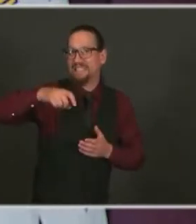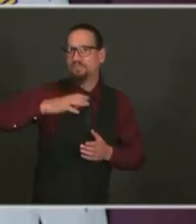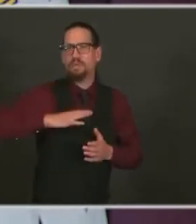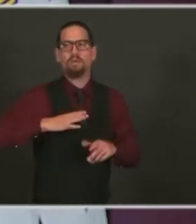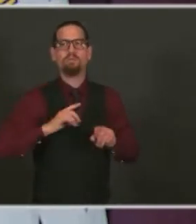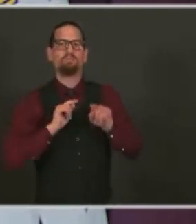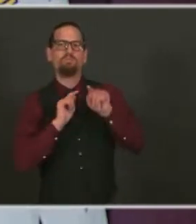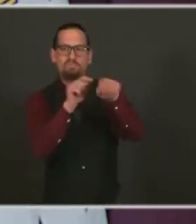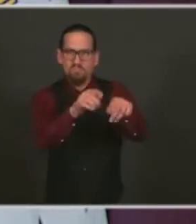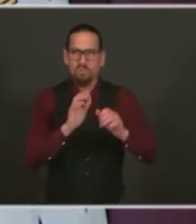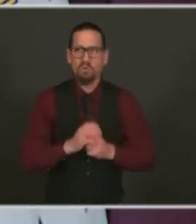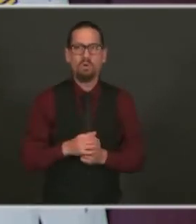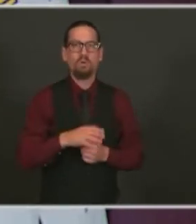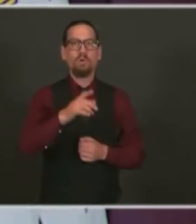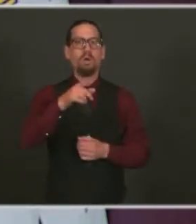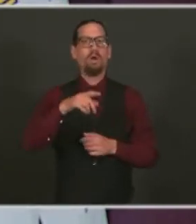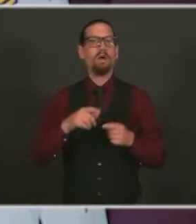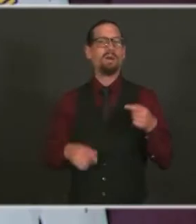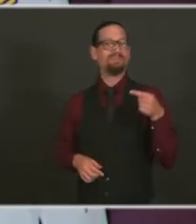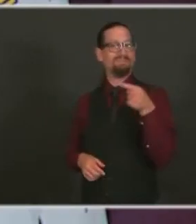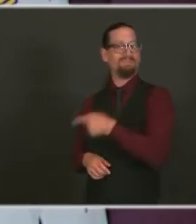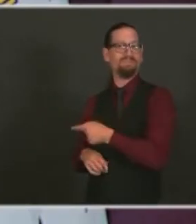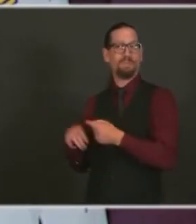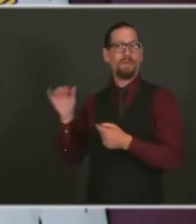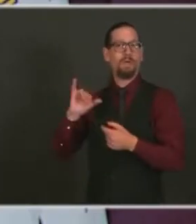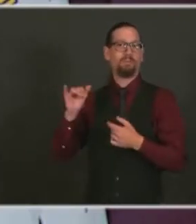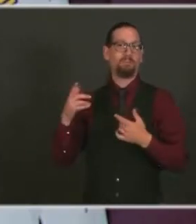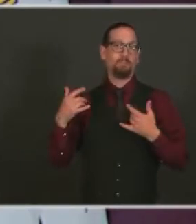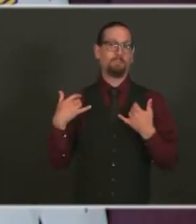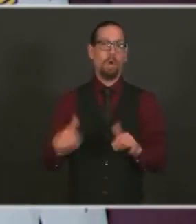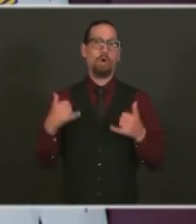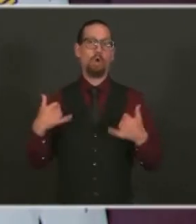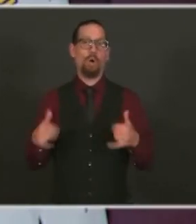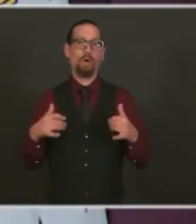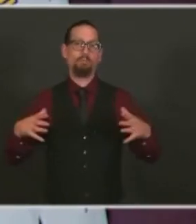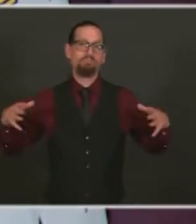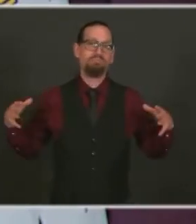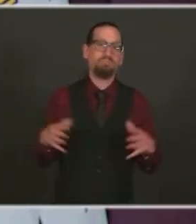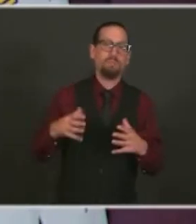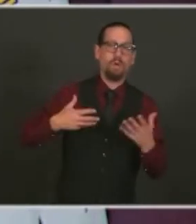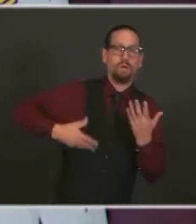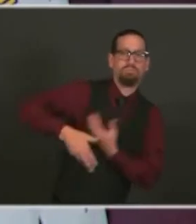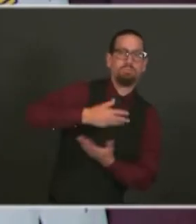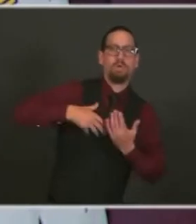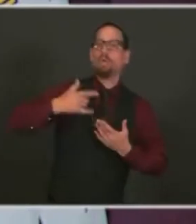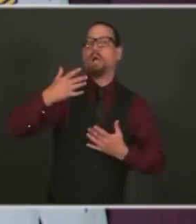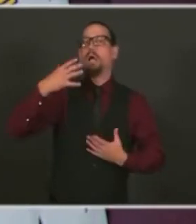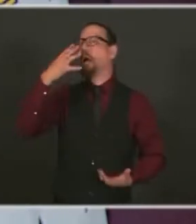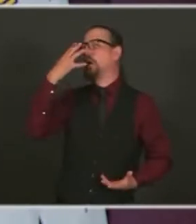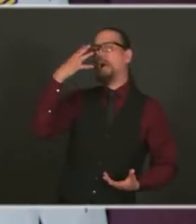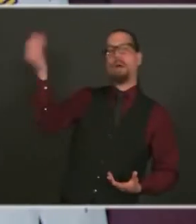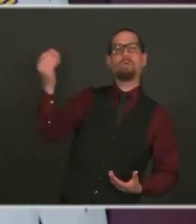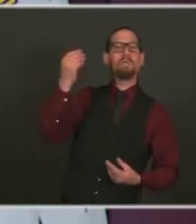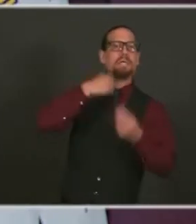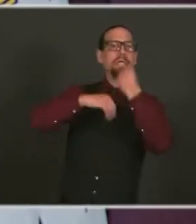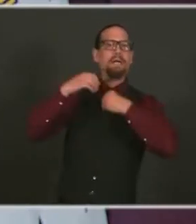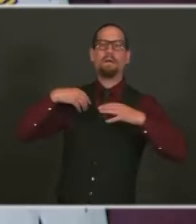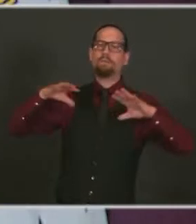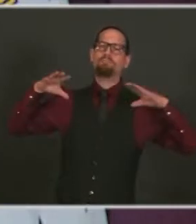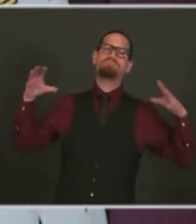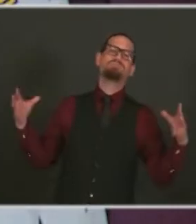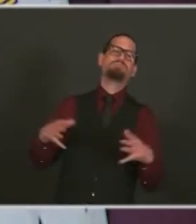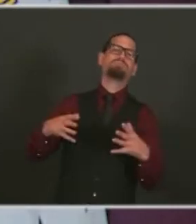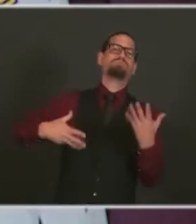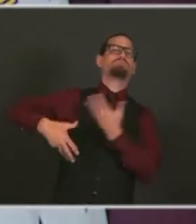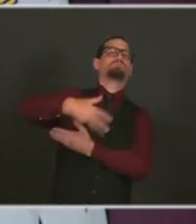essential and is going to cost lives and cost jobs and contribute to suffering of people Rhode Islanders love.